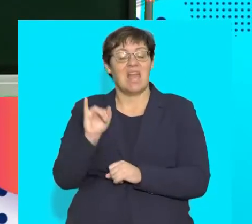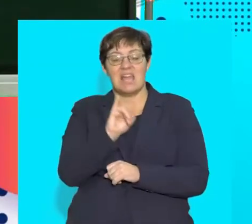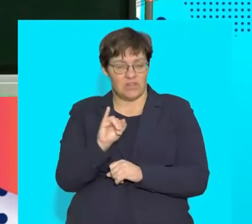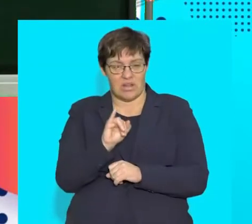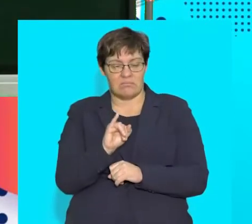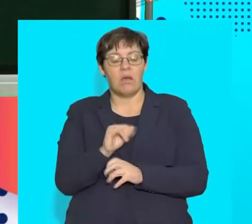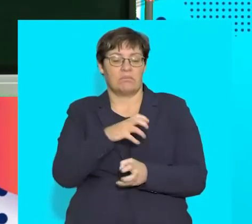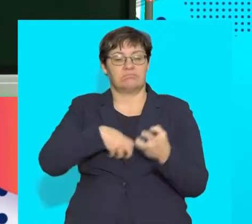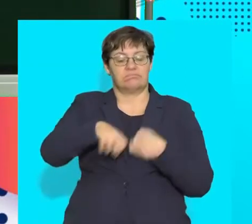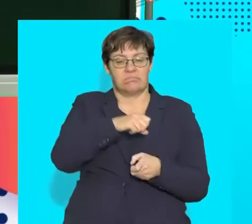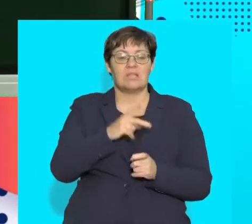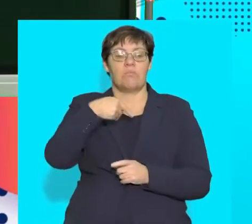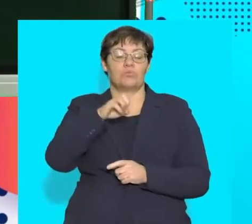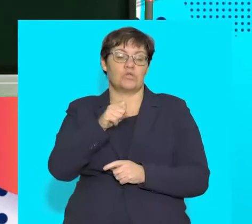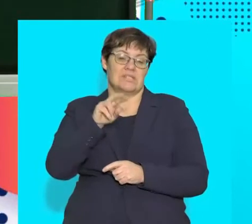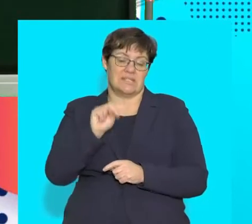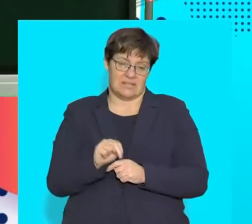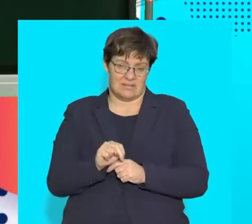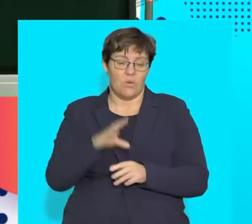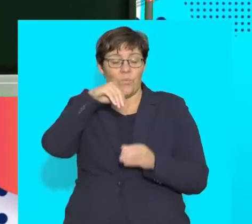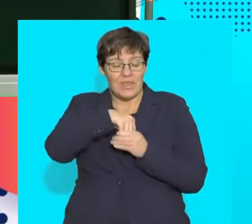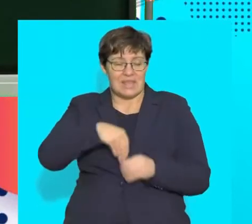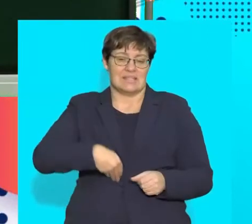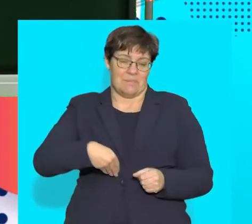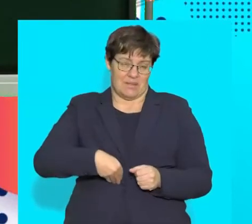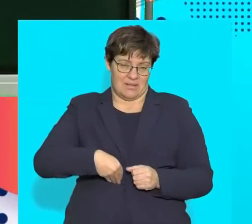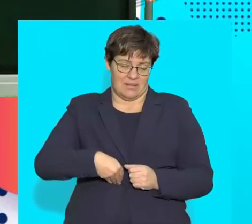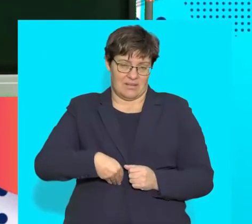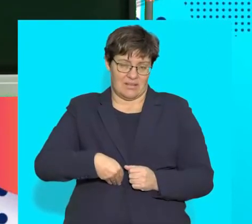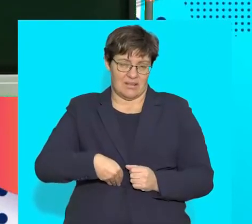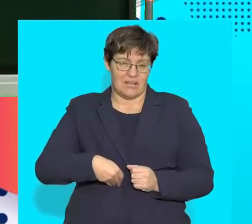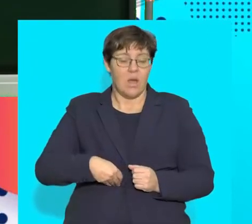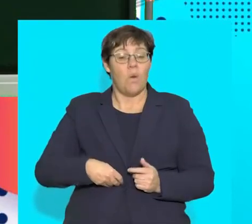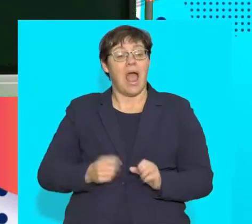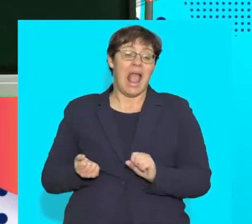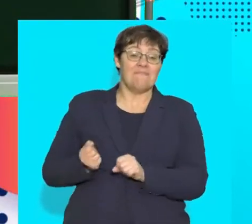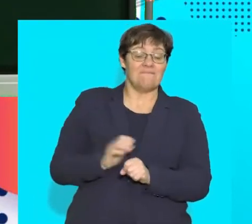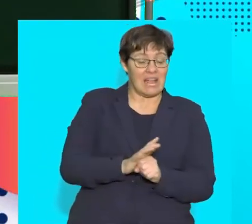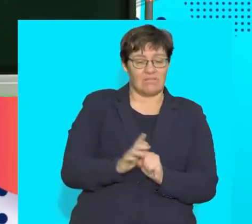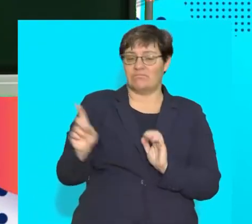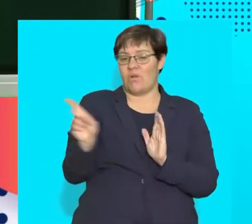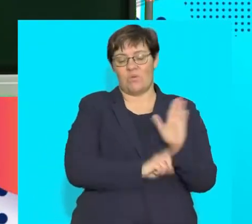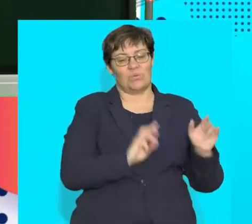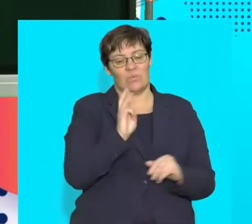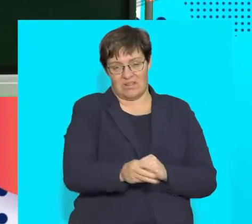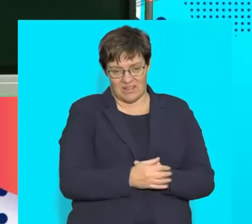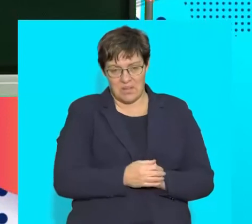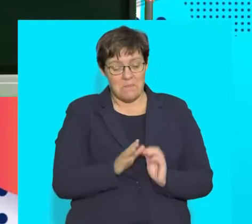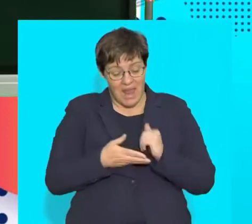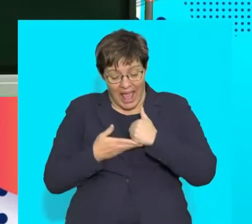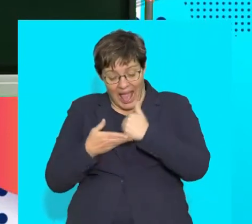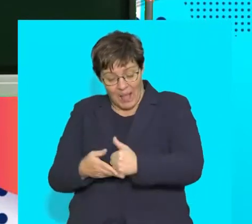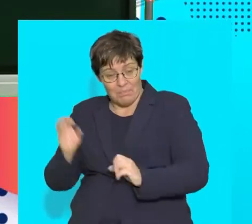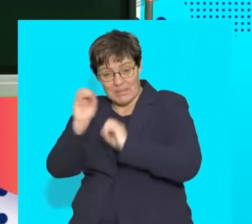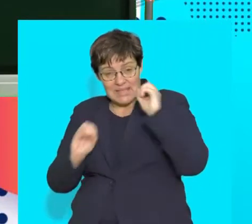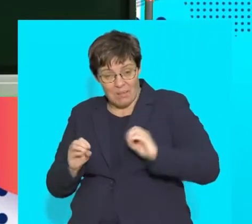insulin will be digested as a protein in the stomach and will lose its effectiveness and not be able